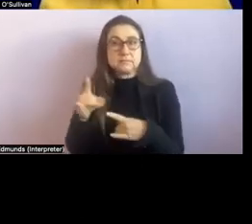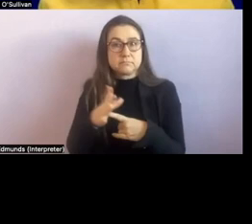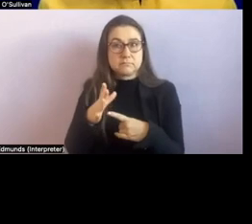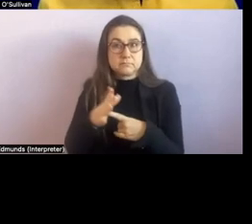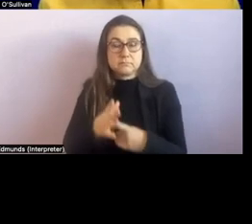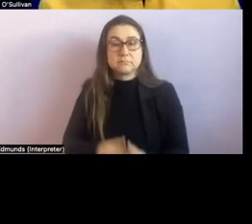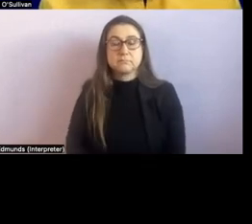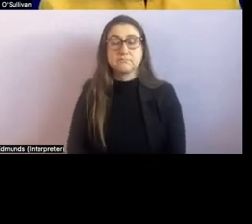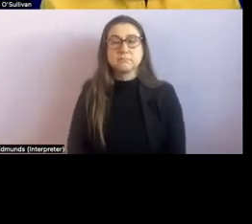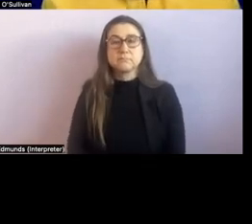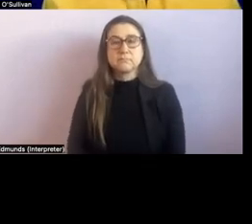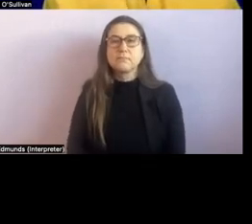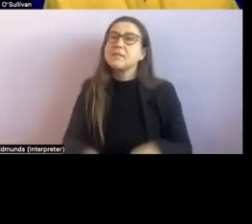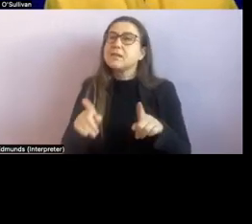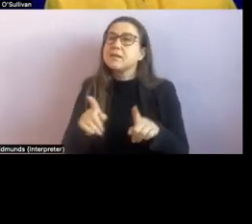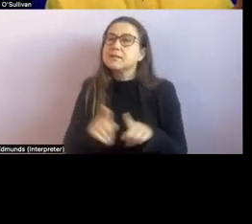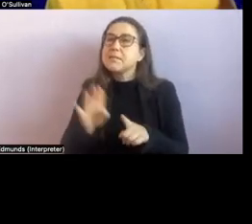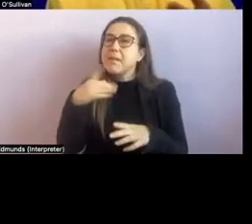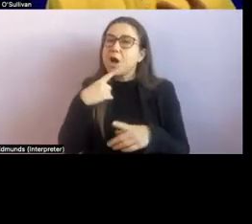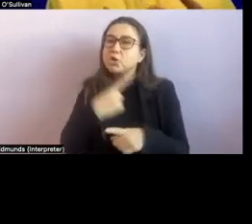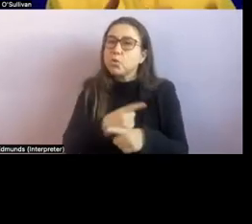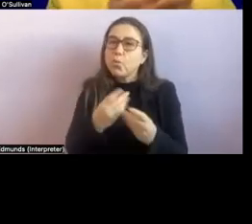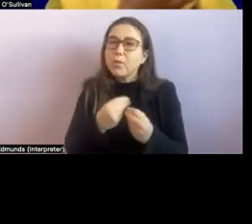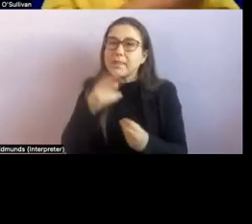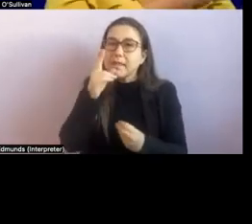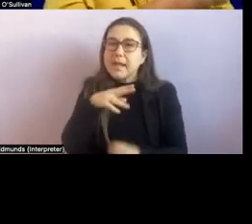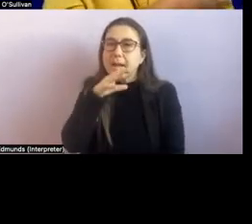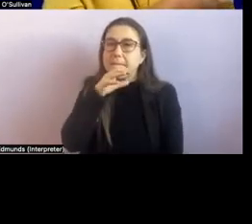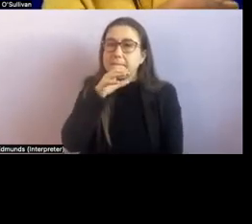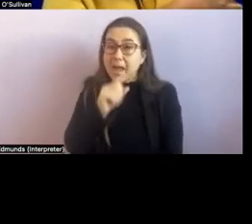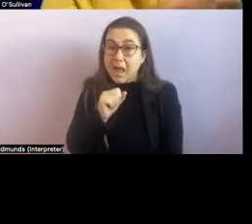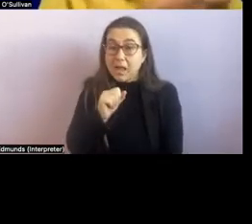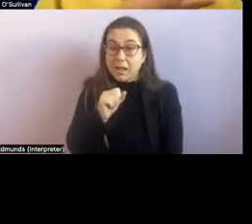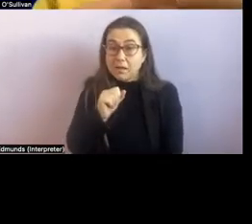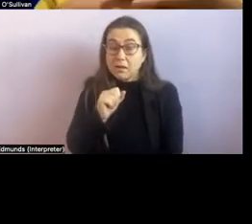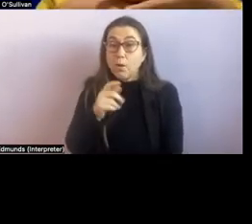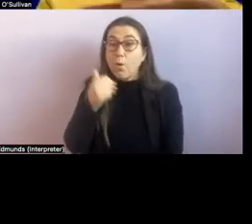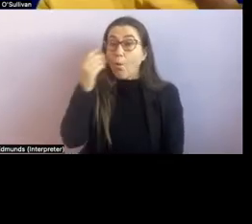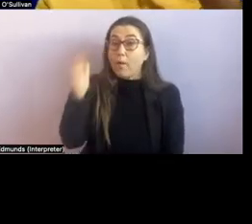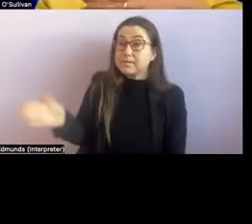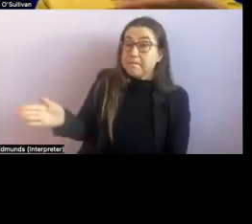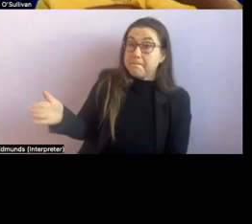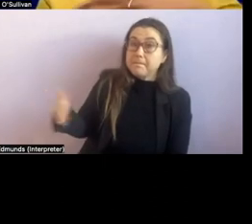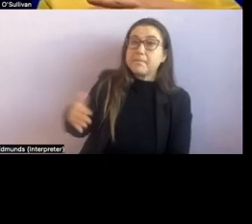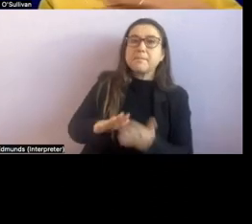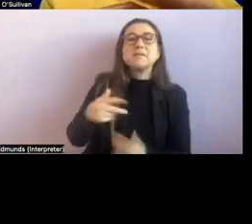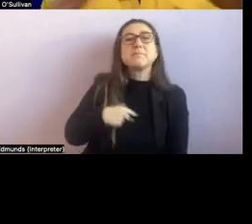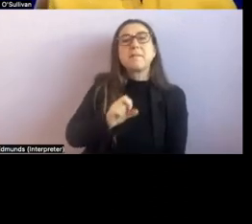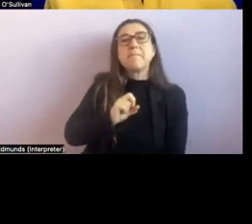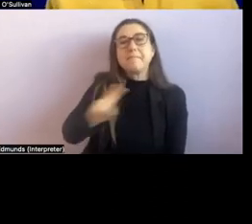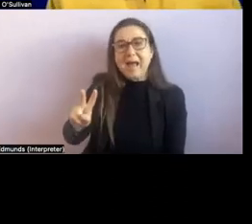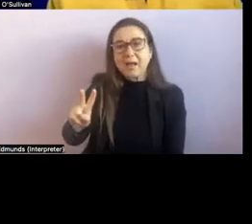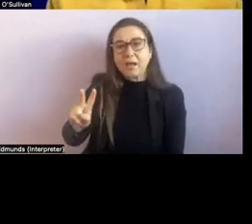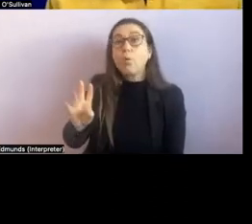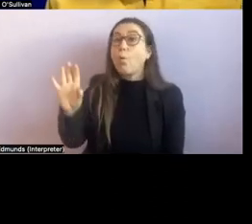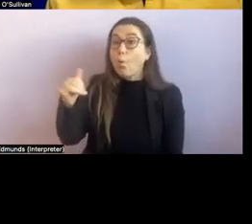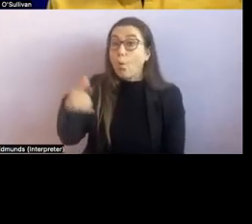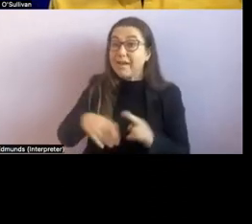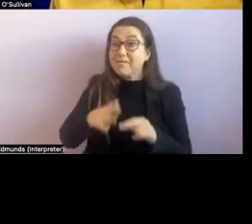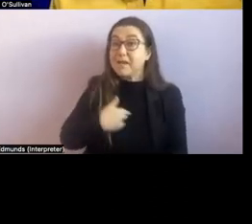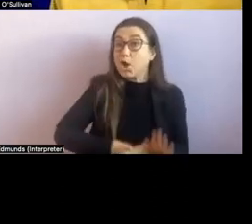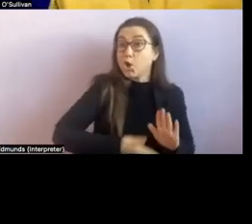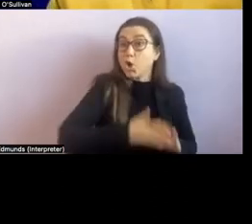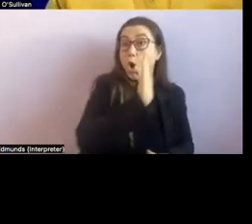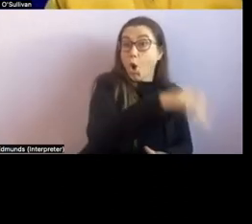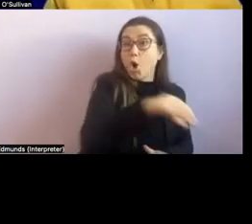like i talked about with that young man whenever whenever we always use i'll be back and we always use the same thing for by and everybody in his team used